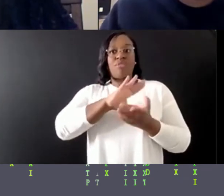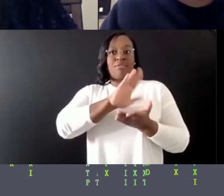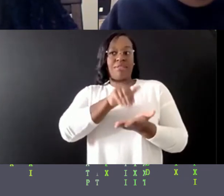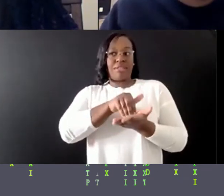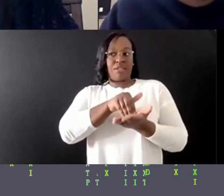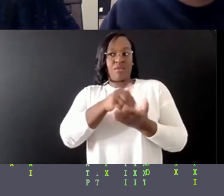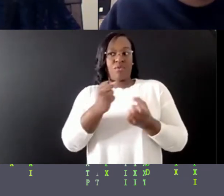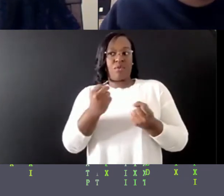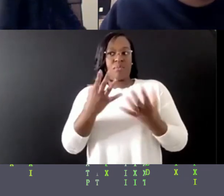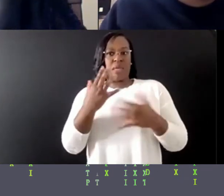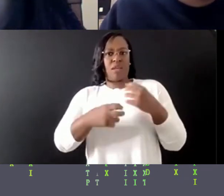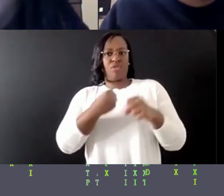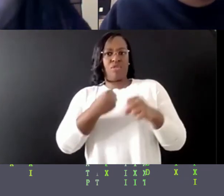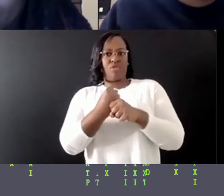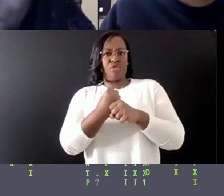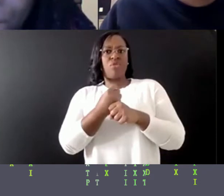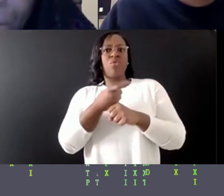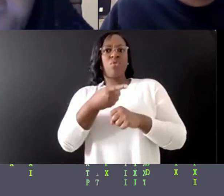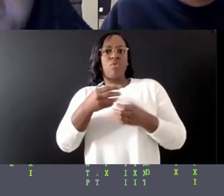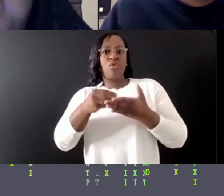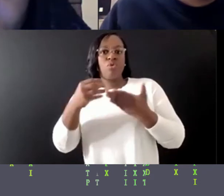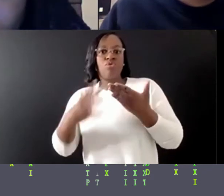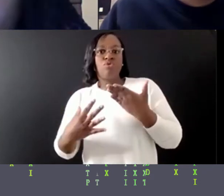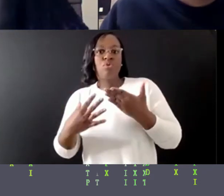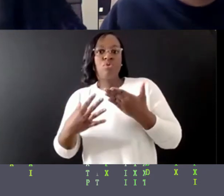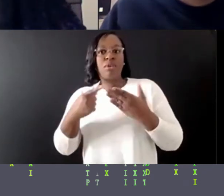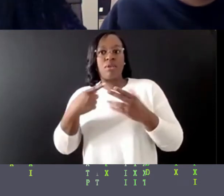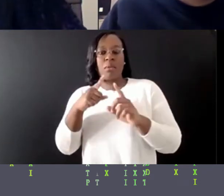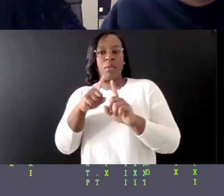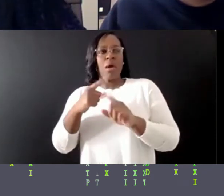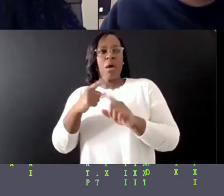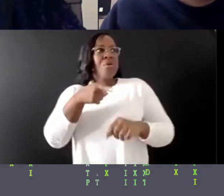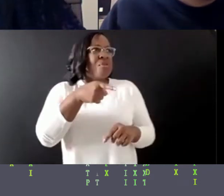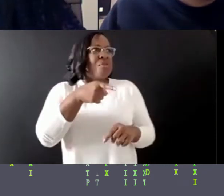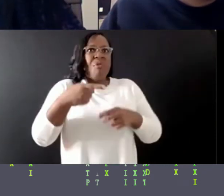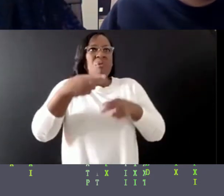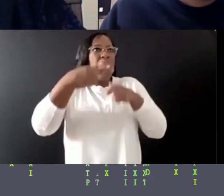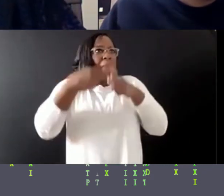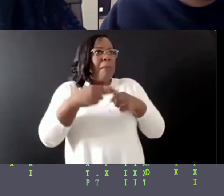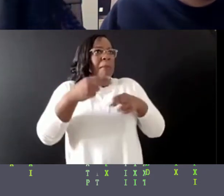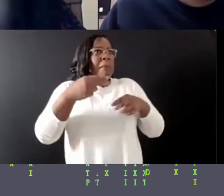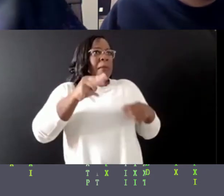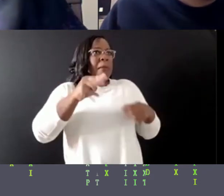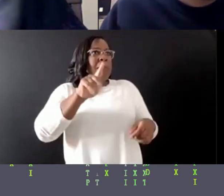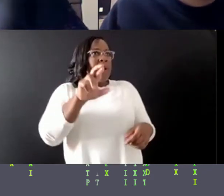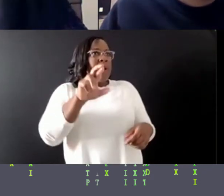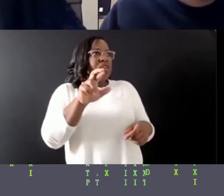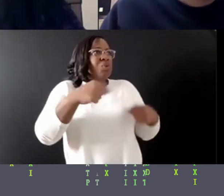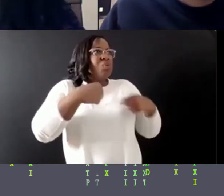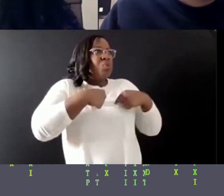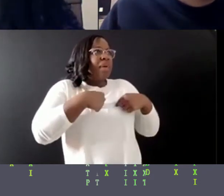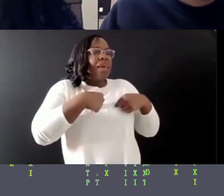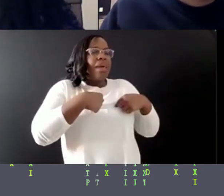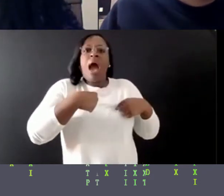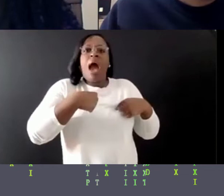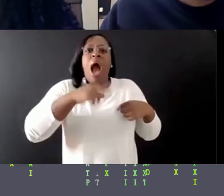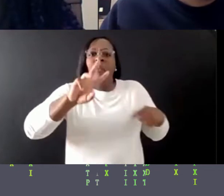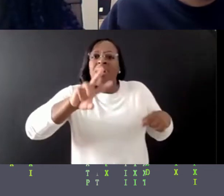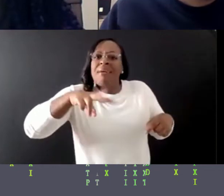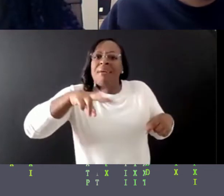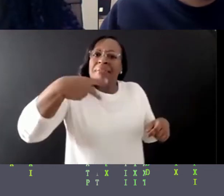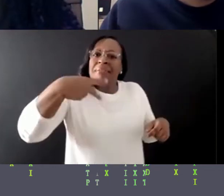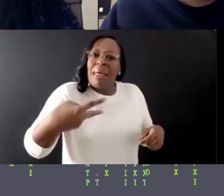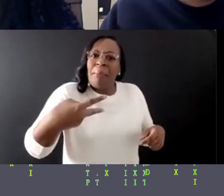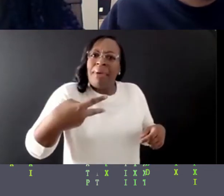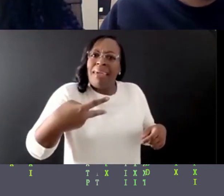those students would say that I'm a mentor to them. And then I'm going to go ahead and flip it and say that they're a mentor to me. And so then I started to think about